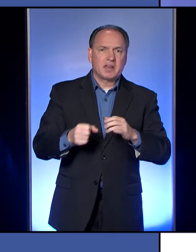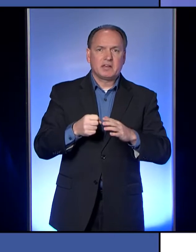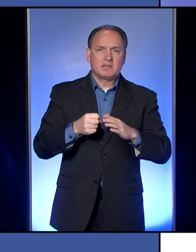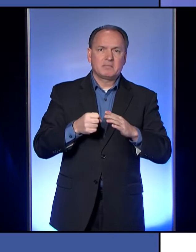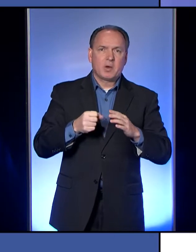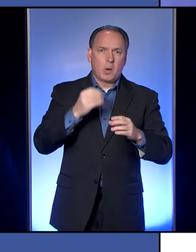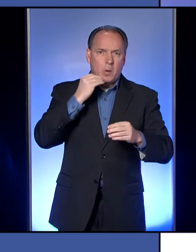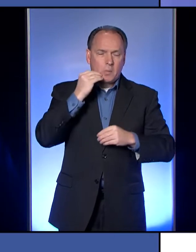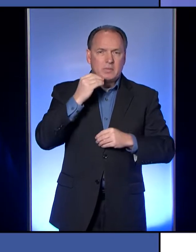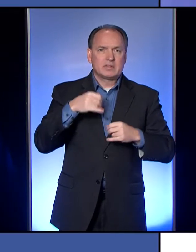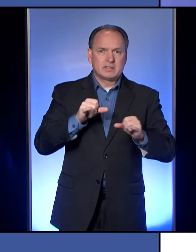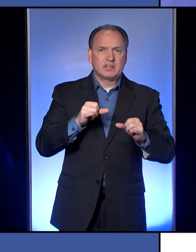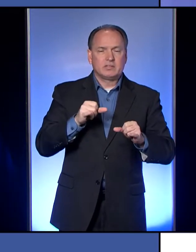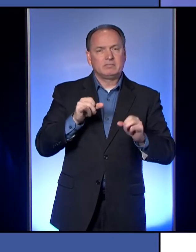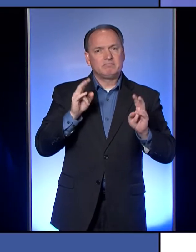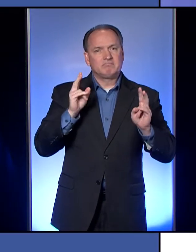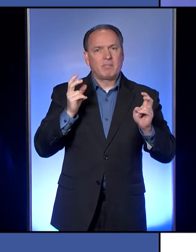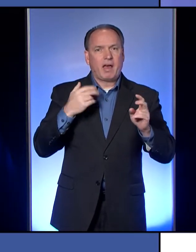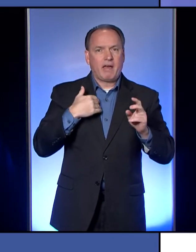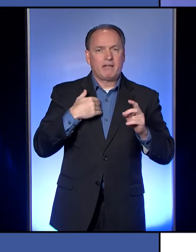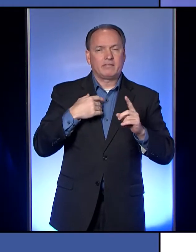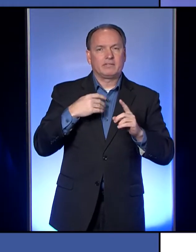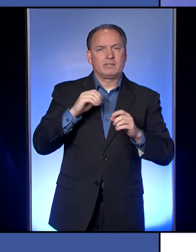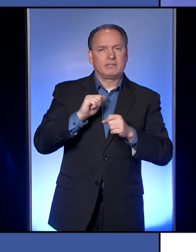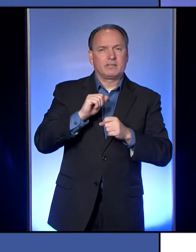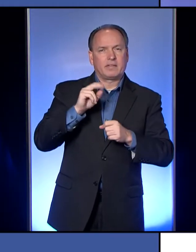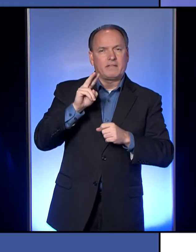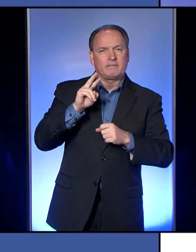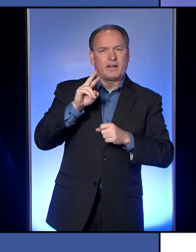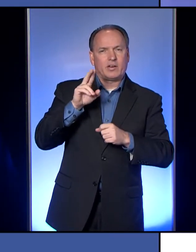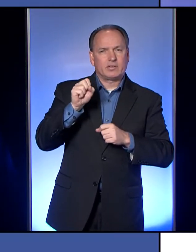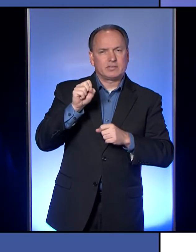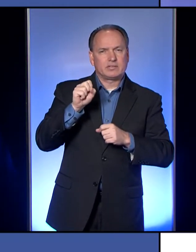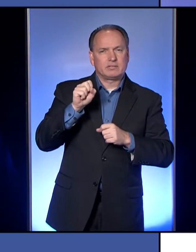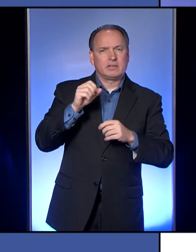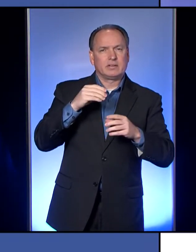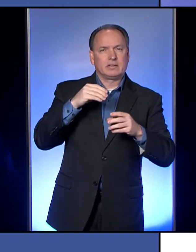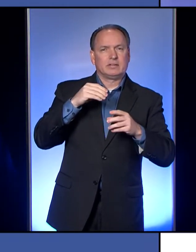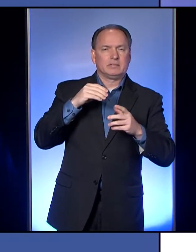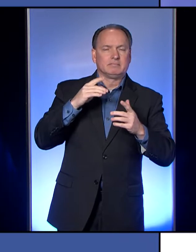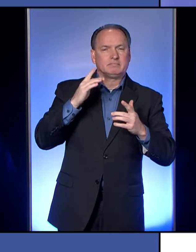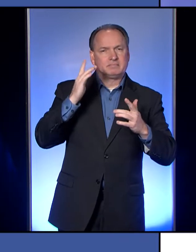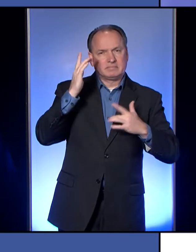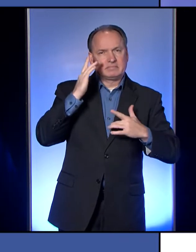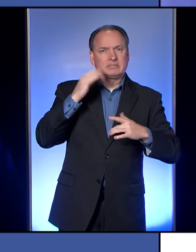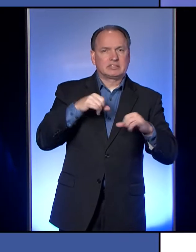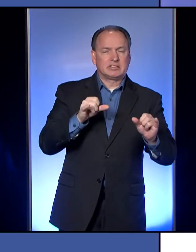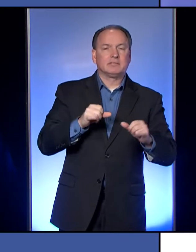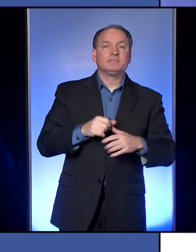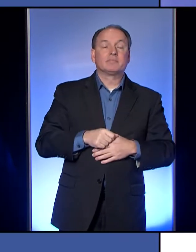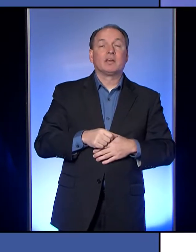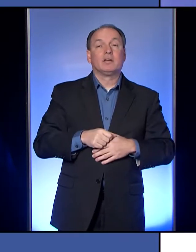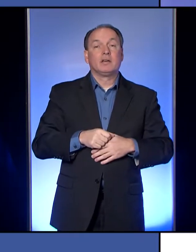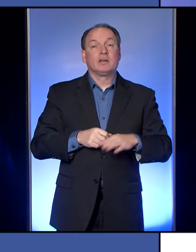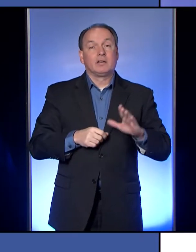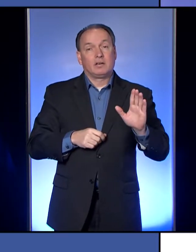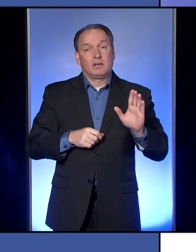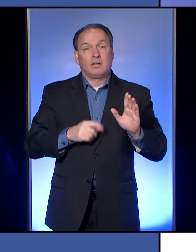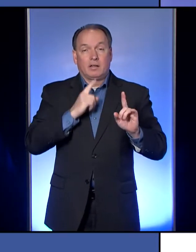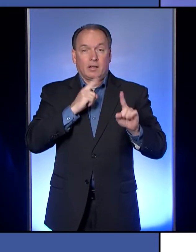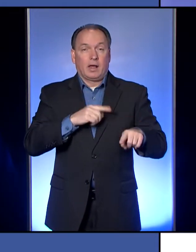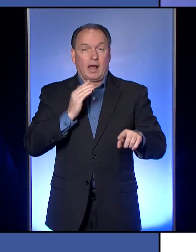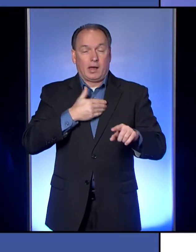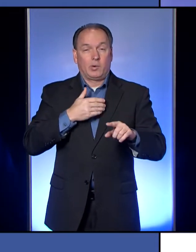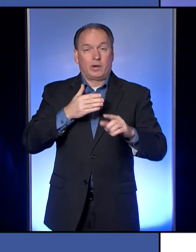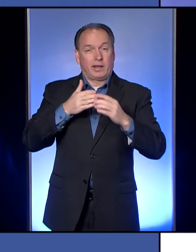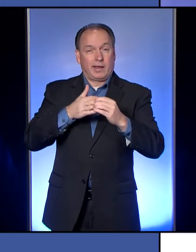COVID in them. How's that working? So the guidelines still are 14 days. So we asked people to quarantine